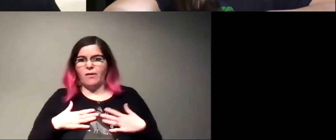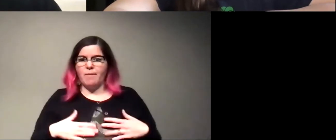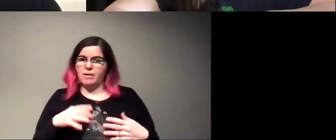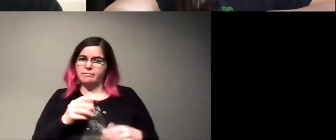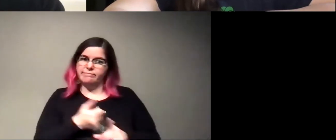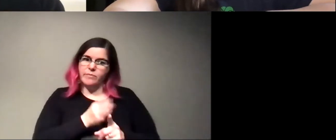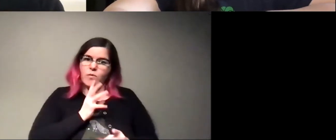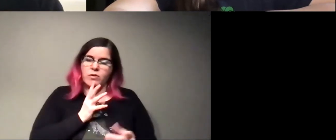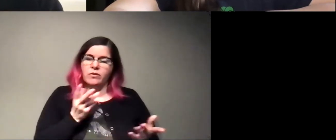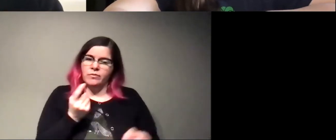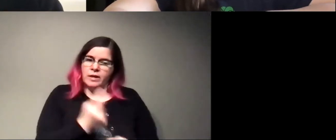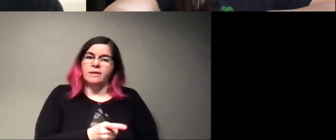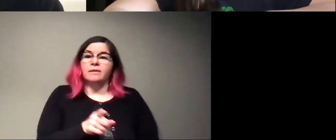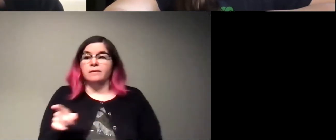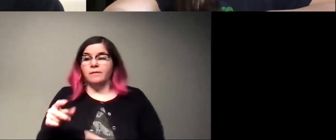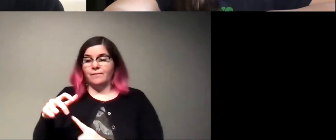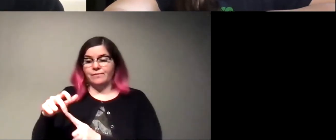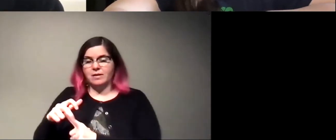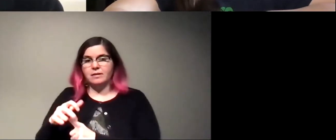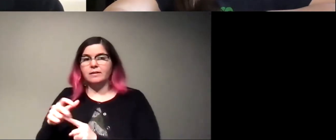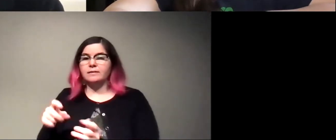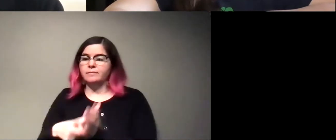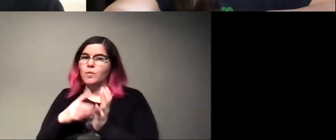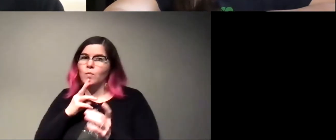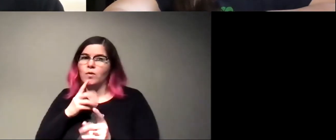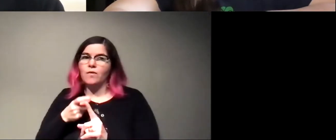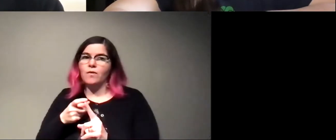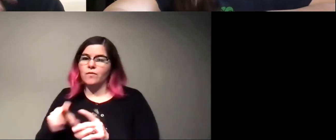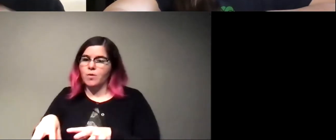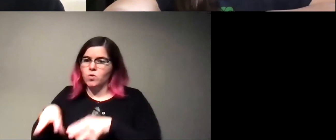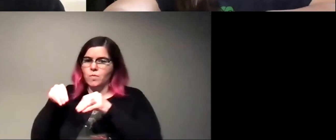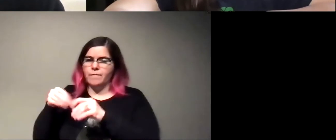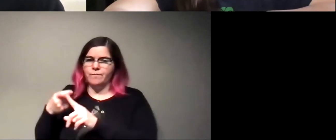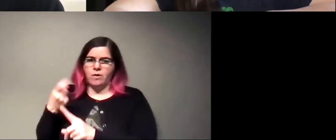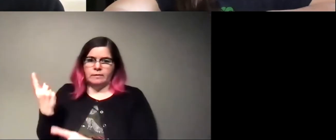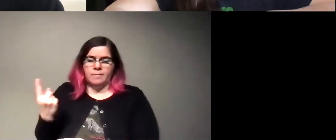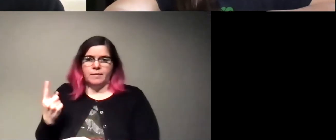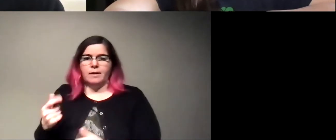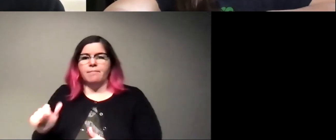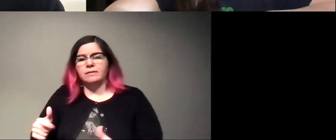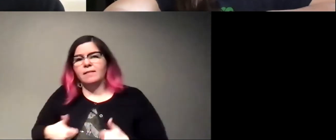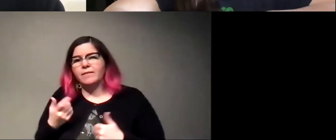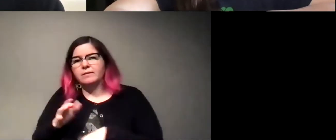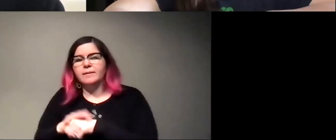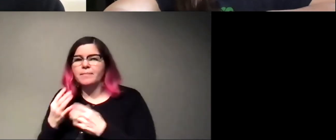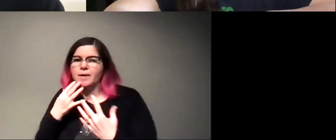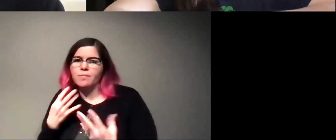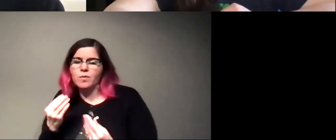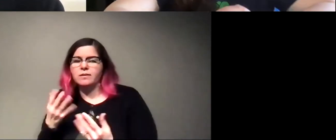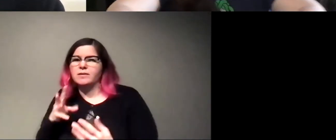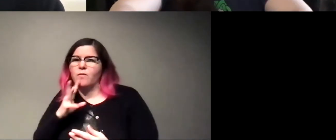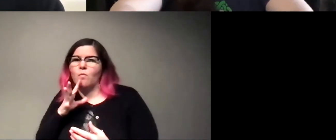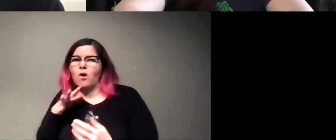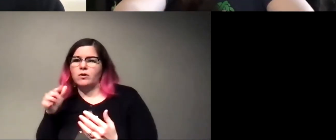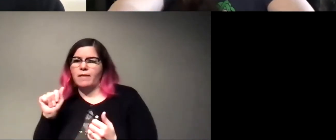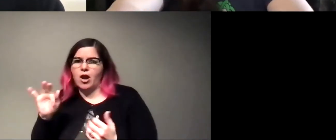that. Right. But these, these fungi need to get water from absorption, right? So they need to live on things that are moist or there needs to be lots of water in the